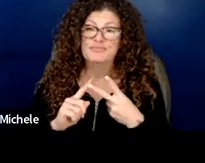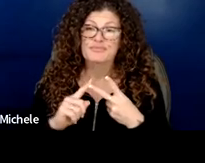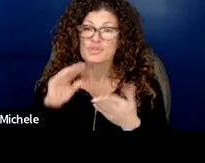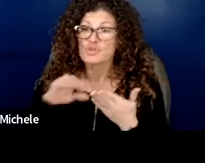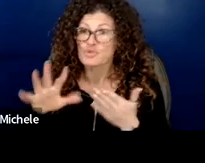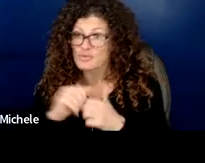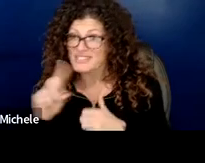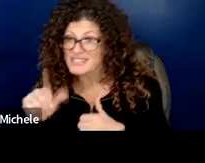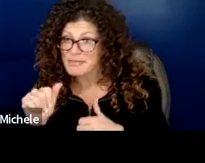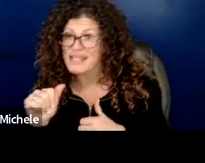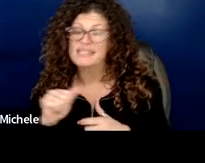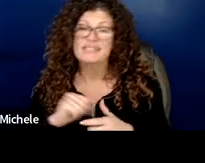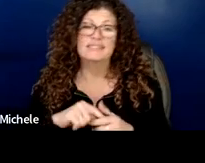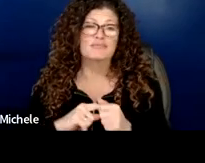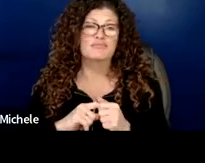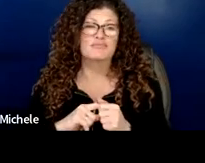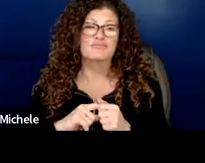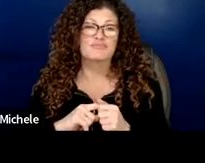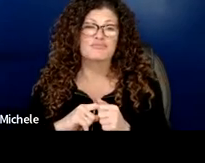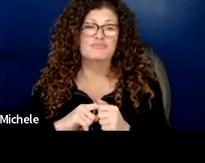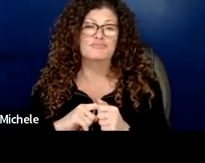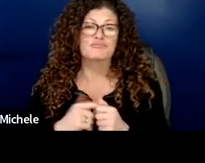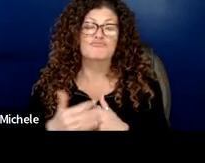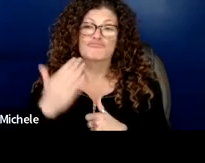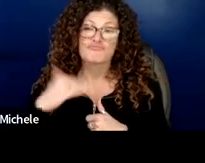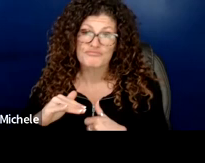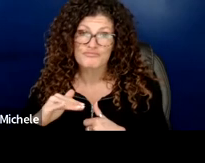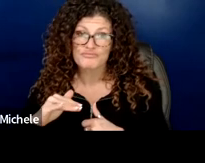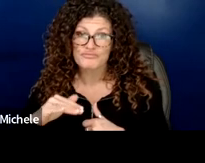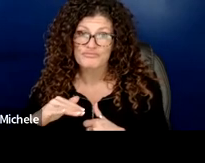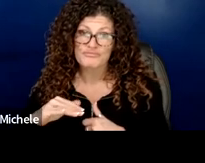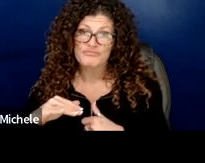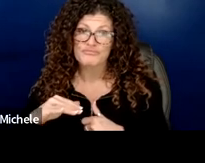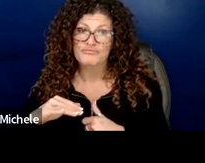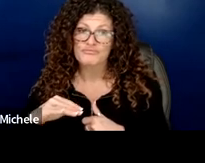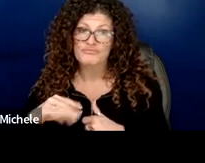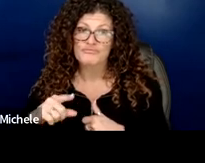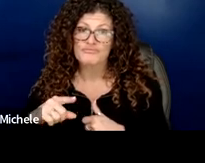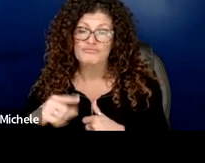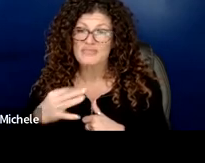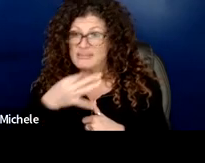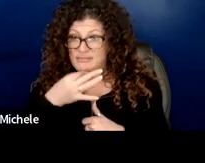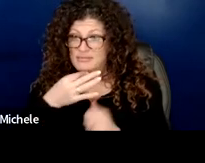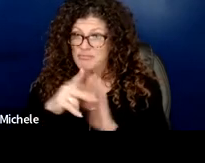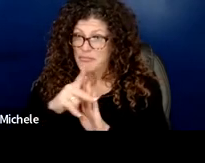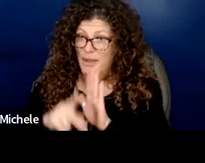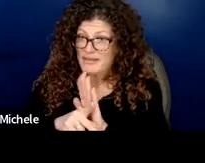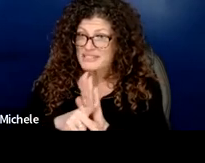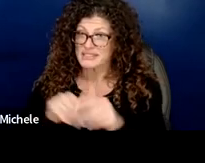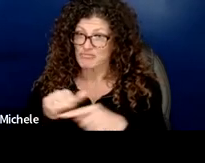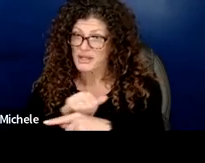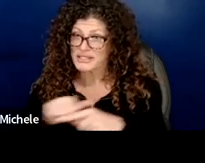disabilities um you will see uh the need for um to be an expert in policies and practices